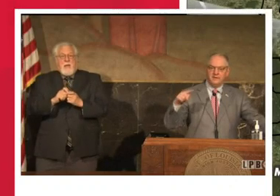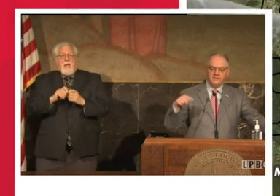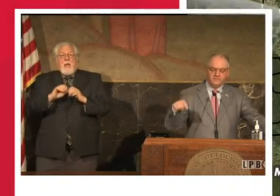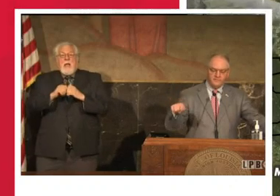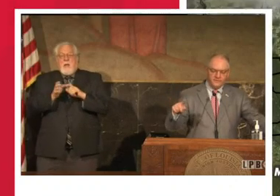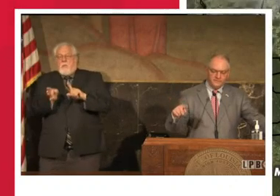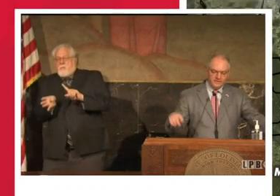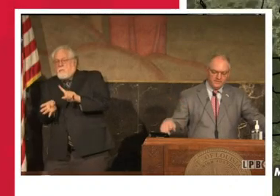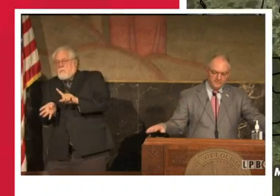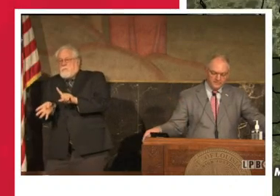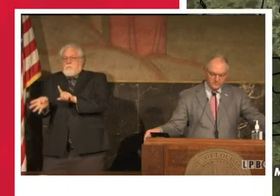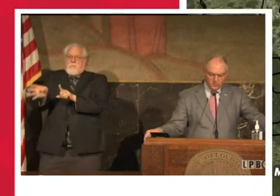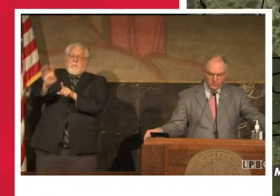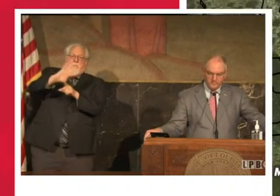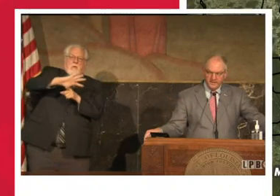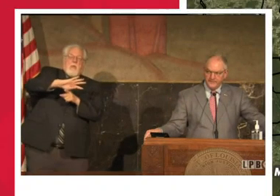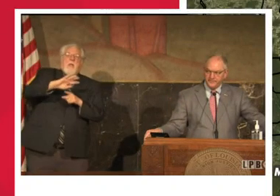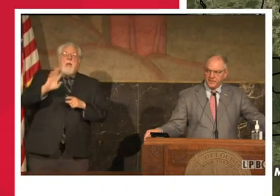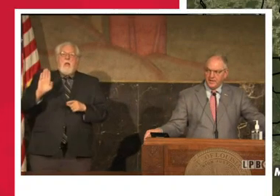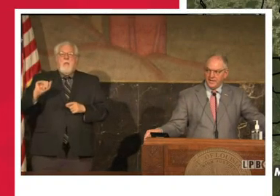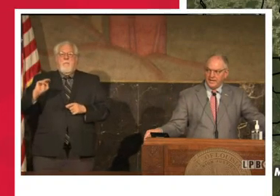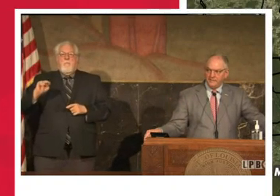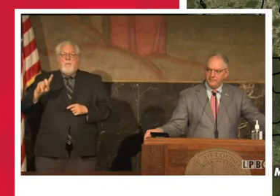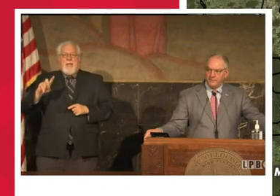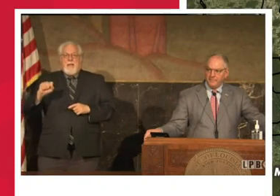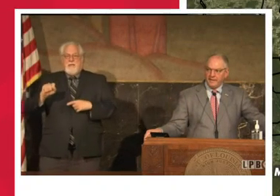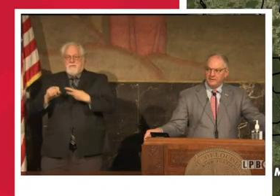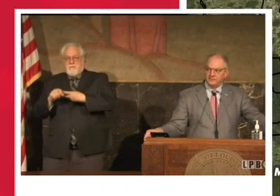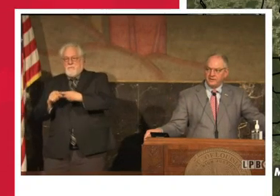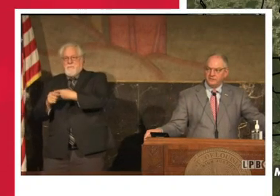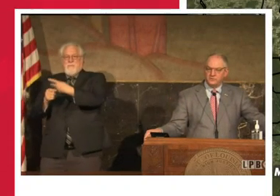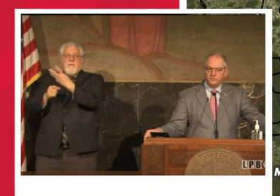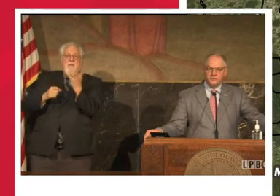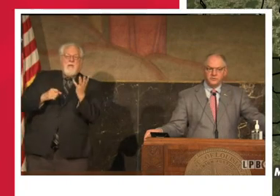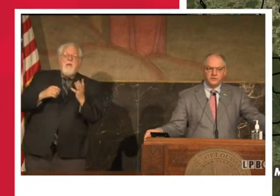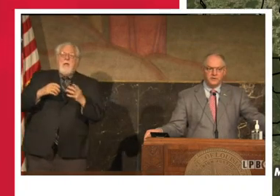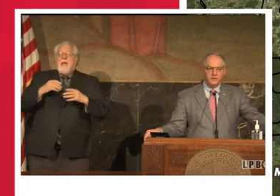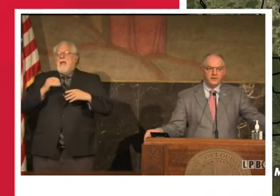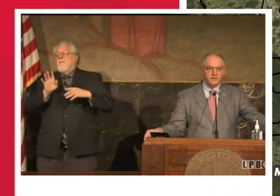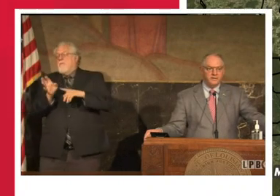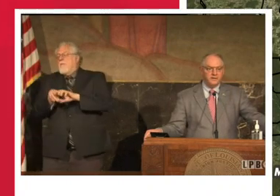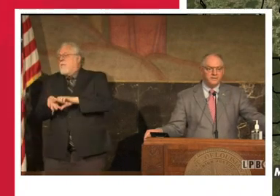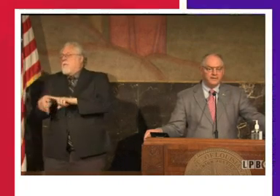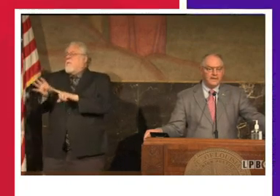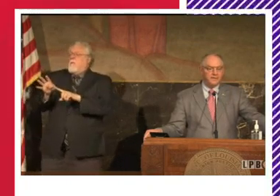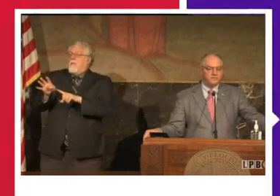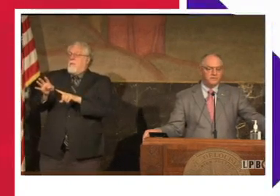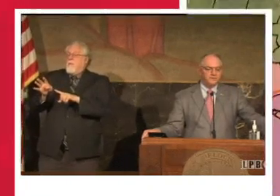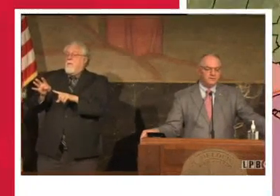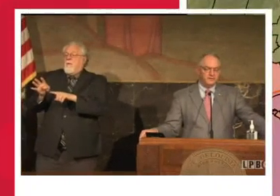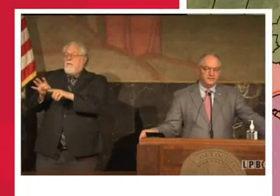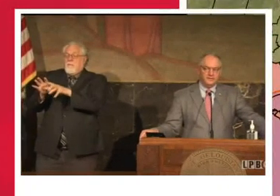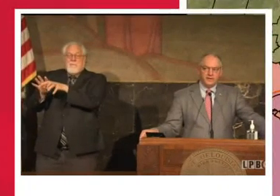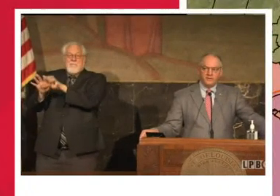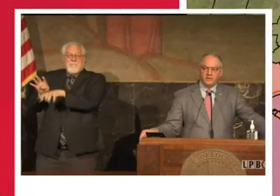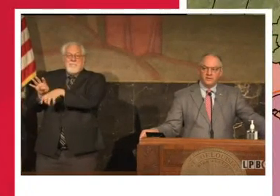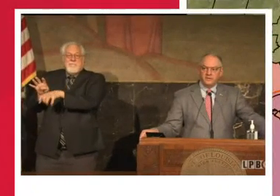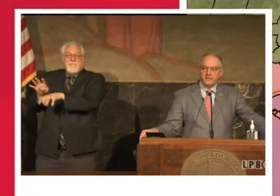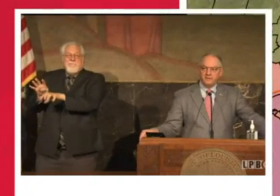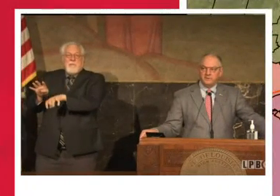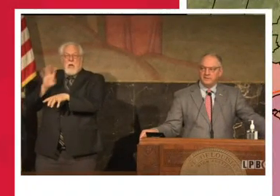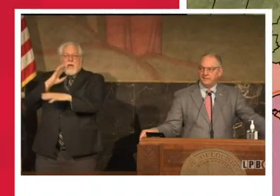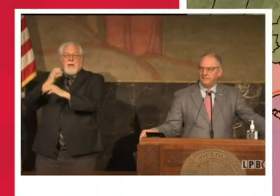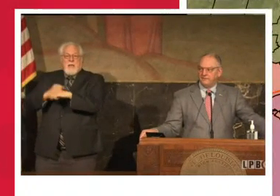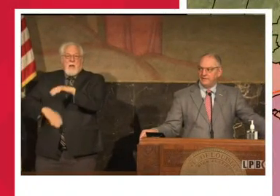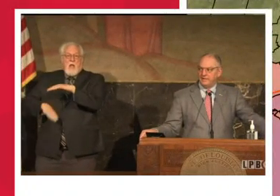effect of the storm. And if a band settles over a certain area, then that is the area that